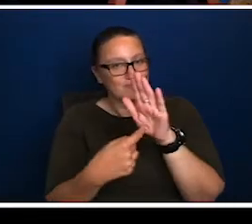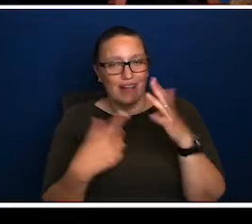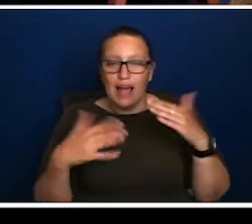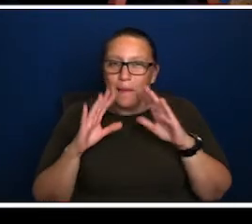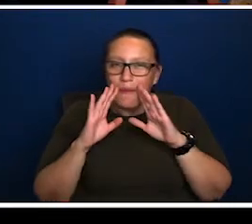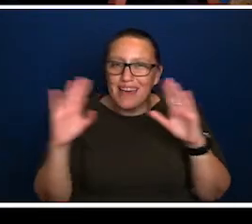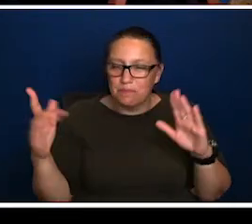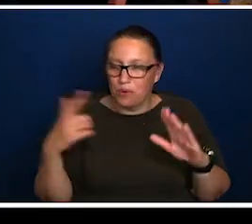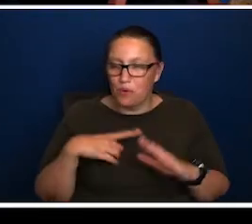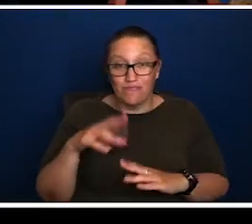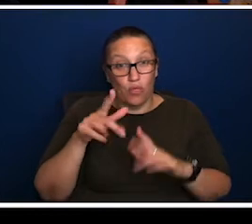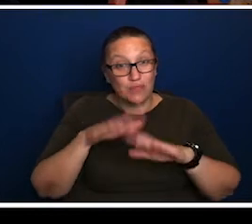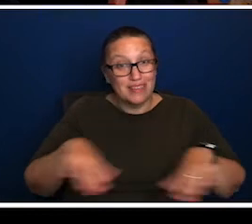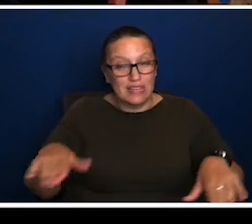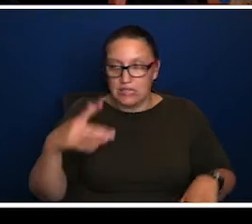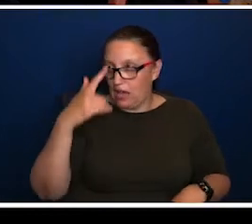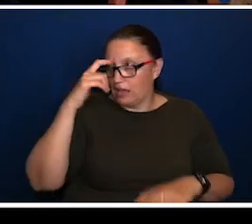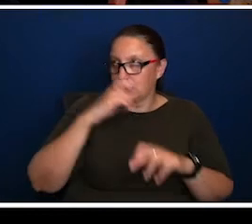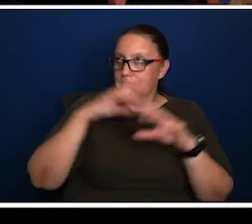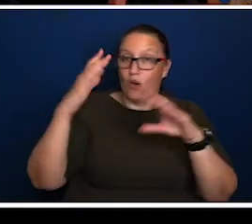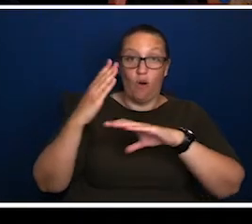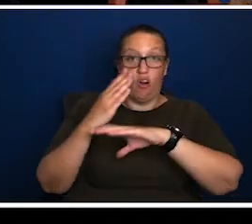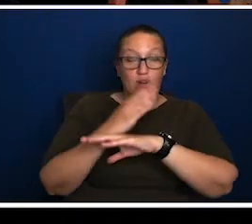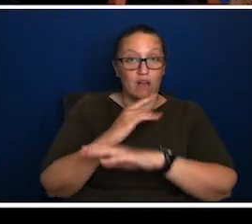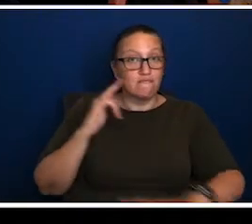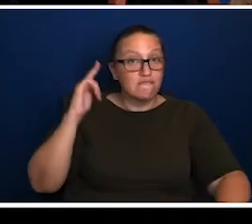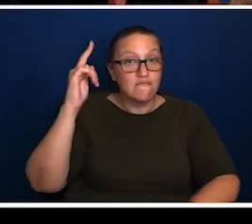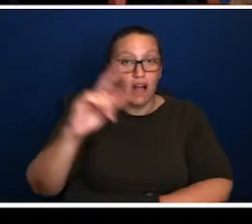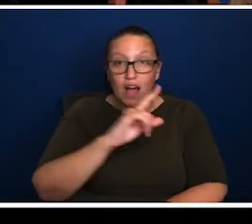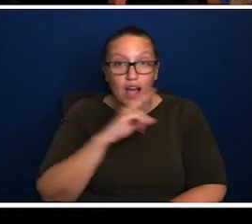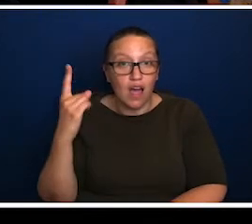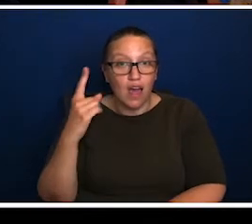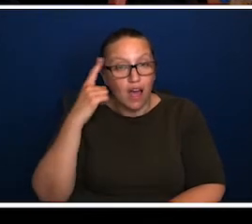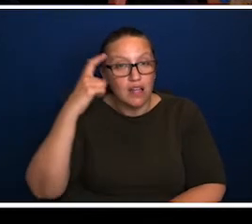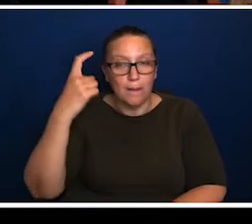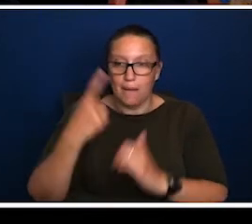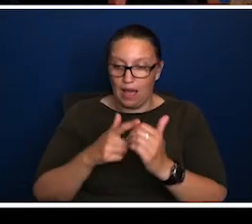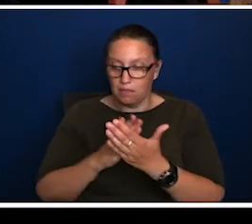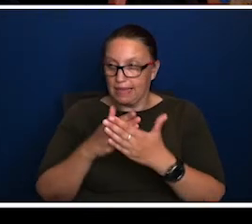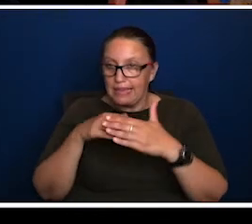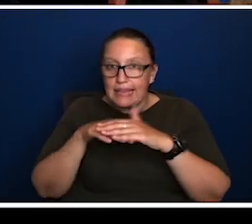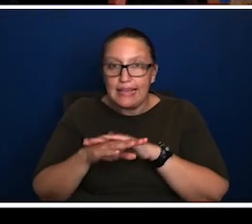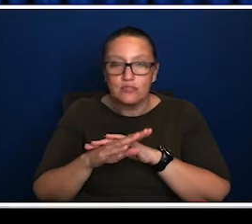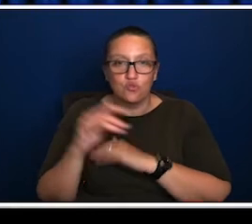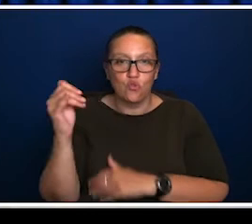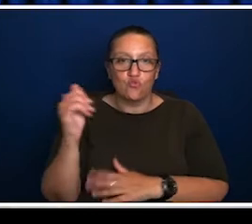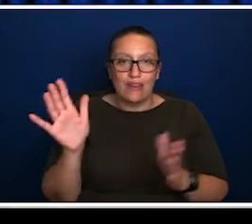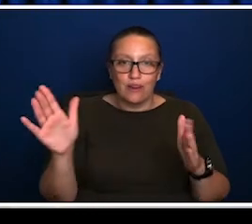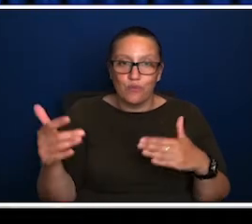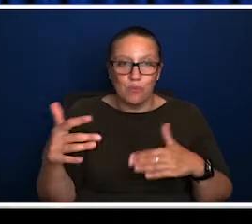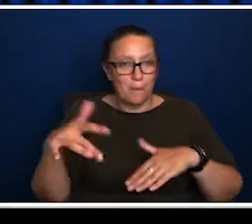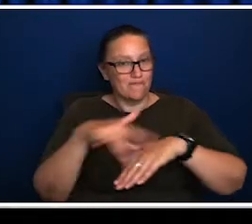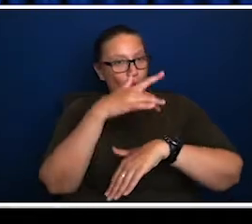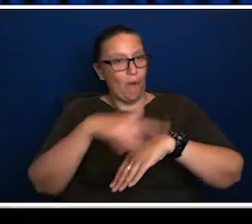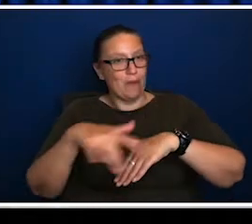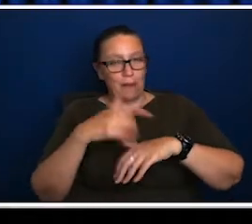which they get to then present at a festival on stage at the Opera House, which is quite extraordinary, because for a lot of these kids, you know, the idea of the Opera House is something which